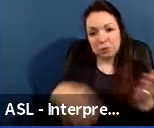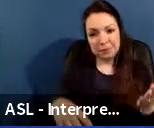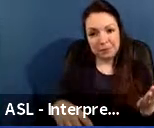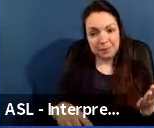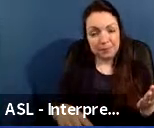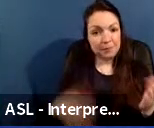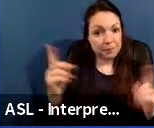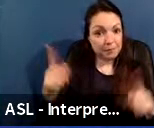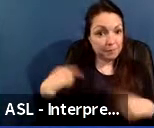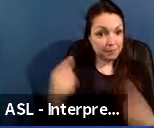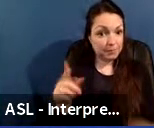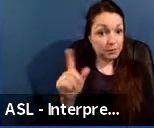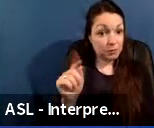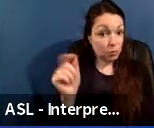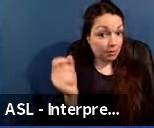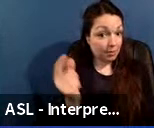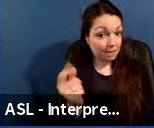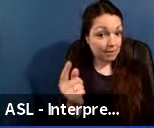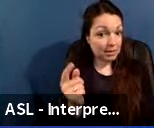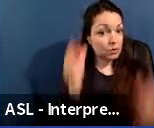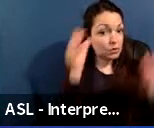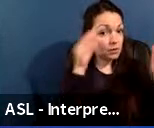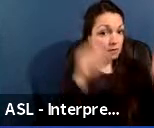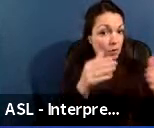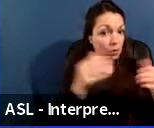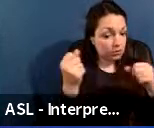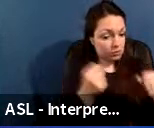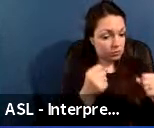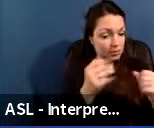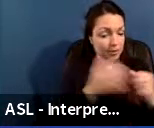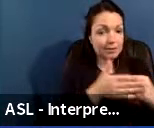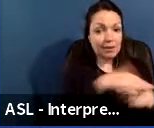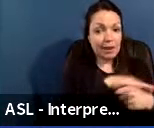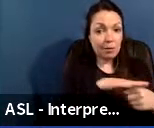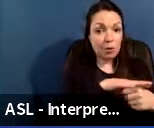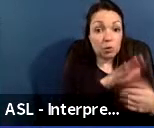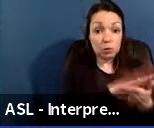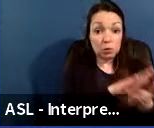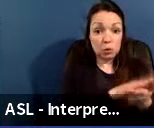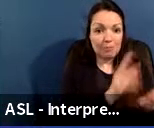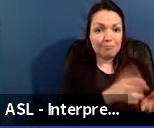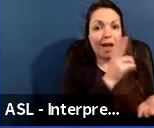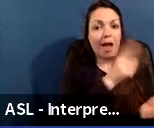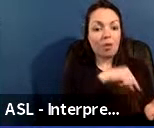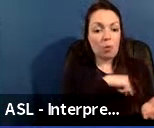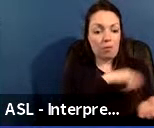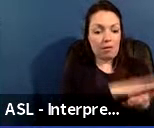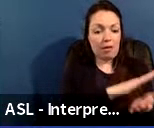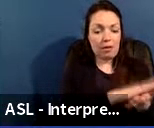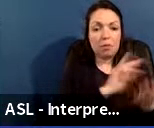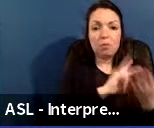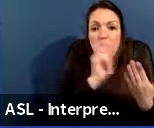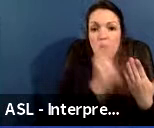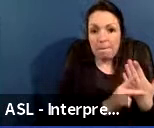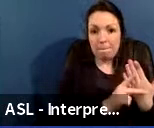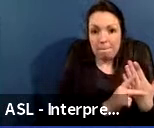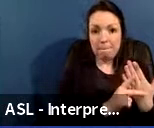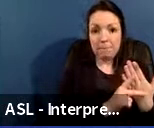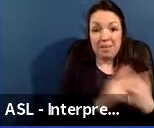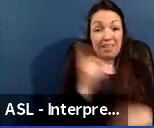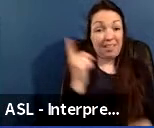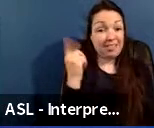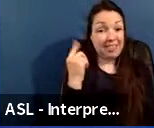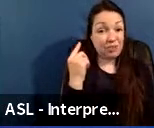2011, the district has focused on strengthening neighborhood schools with high-quality academic programs. In last